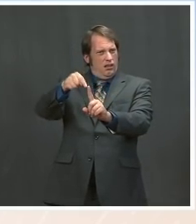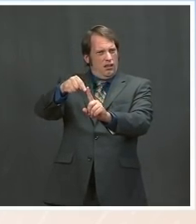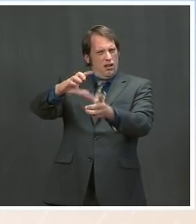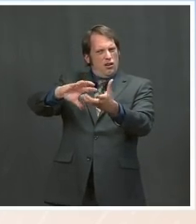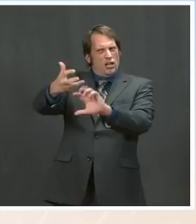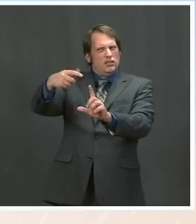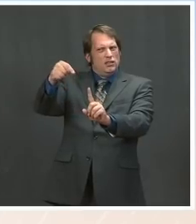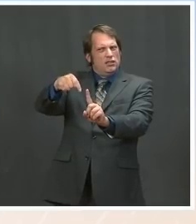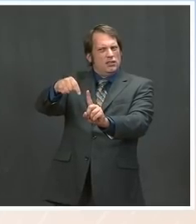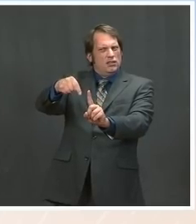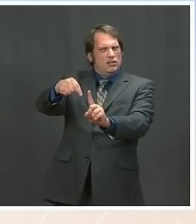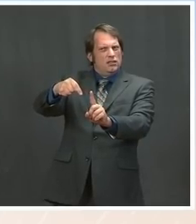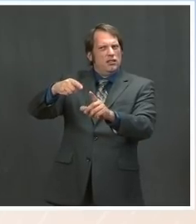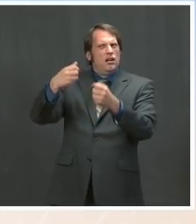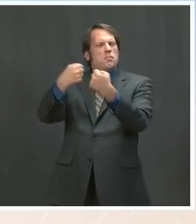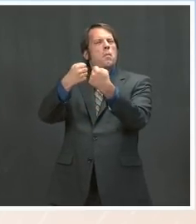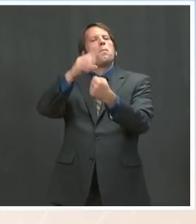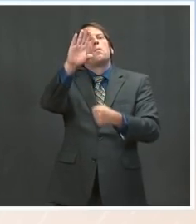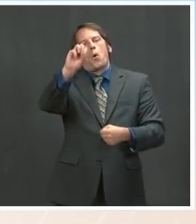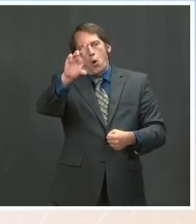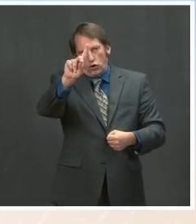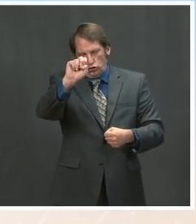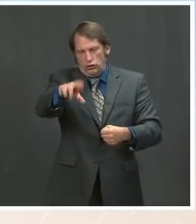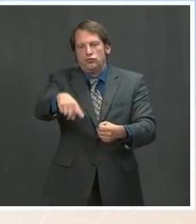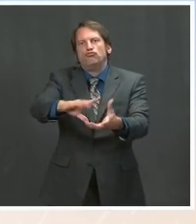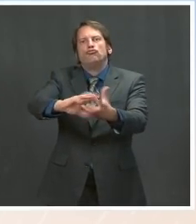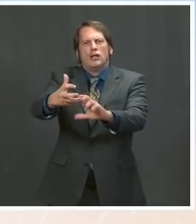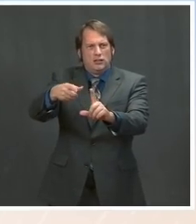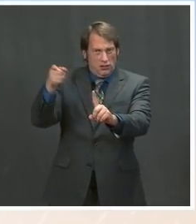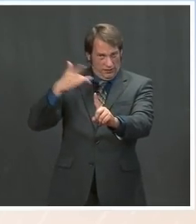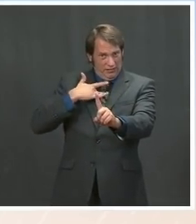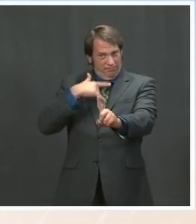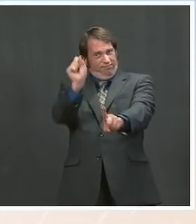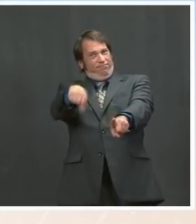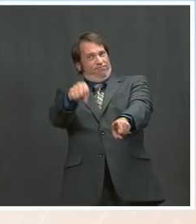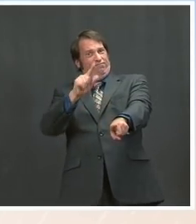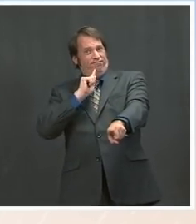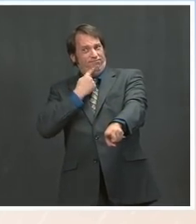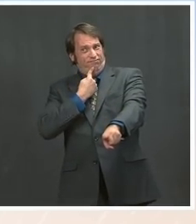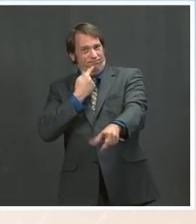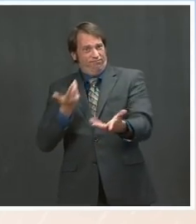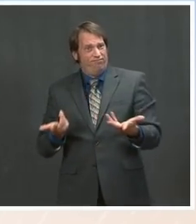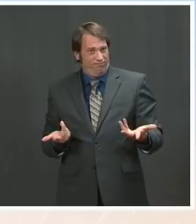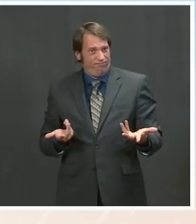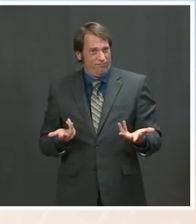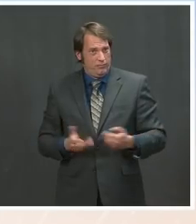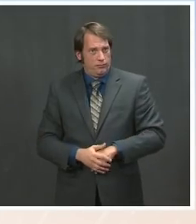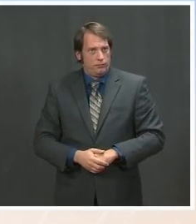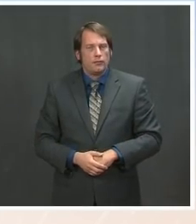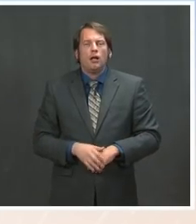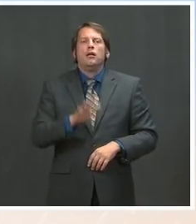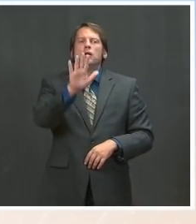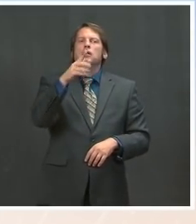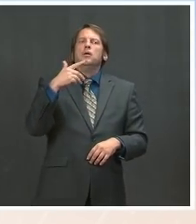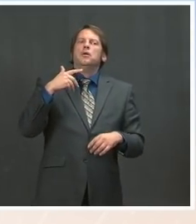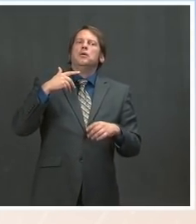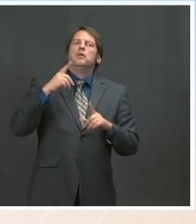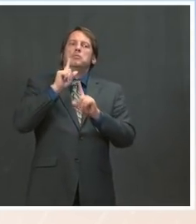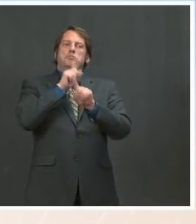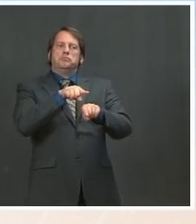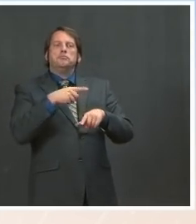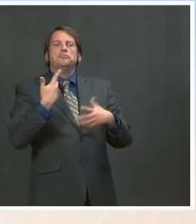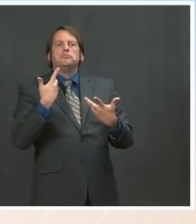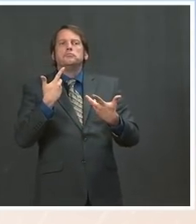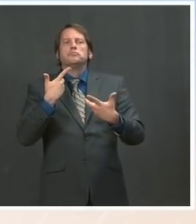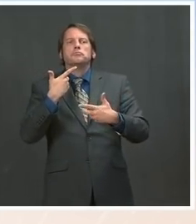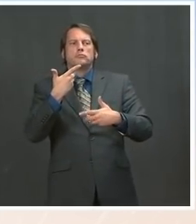that we have made some progress, some progress in moving children from out of Border Patrol